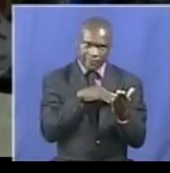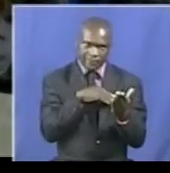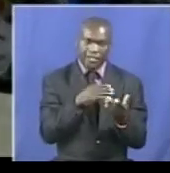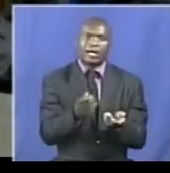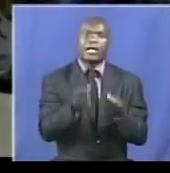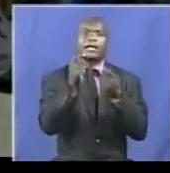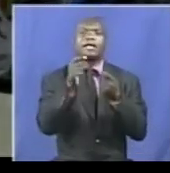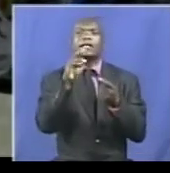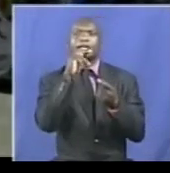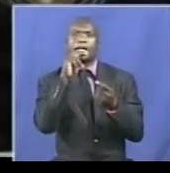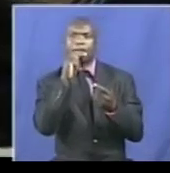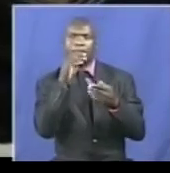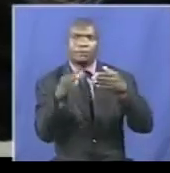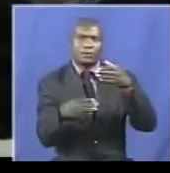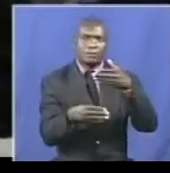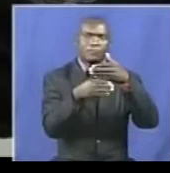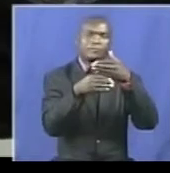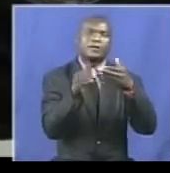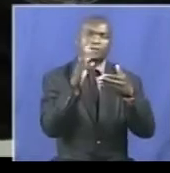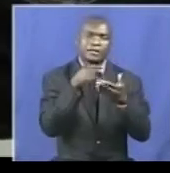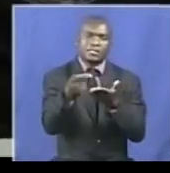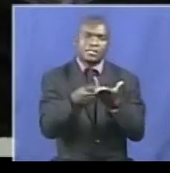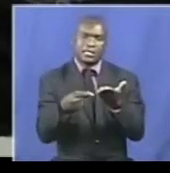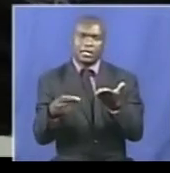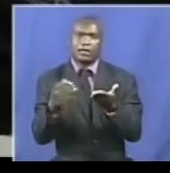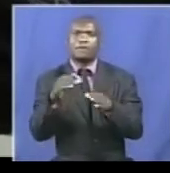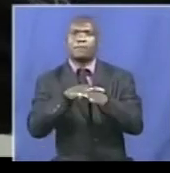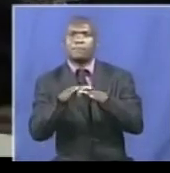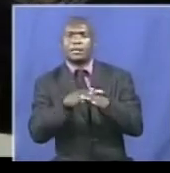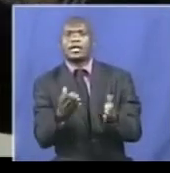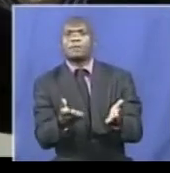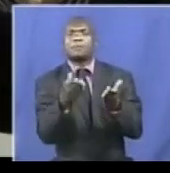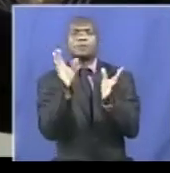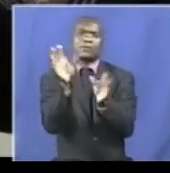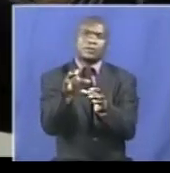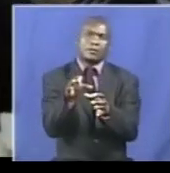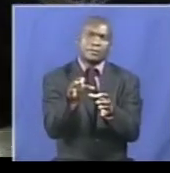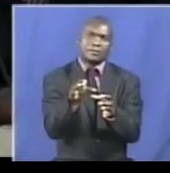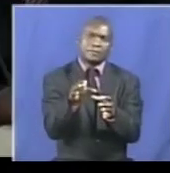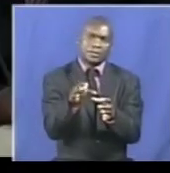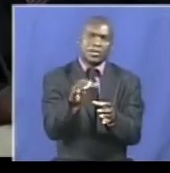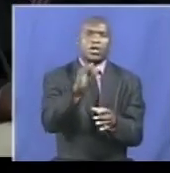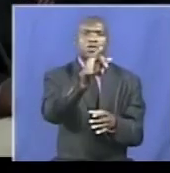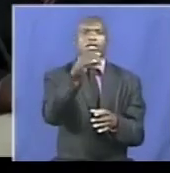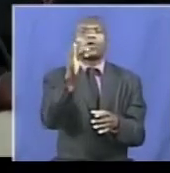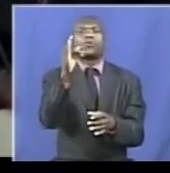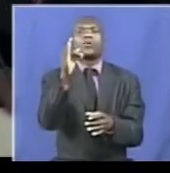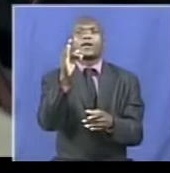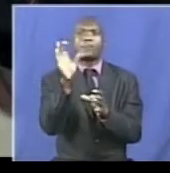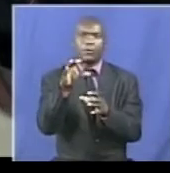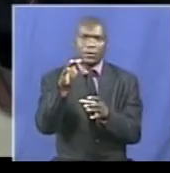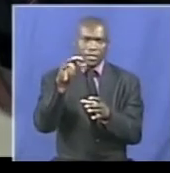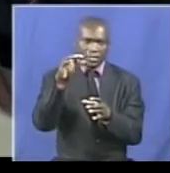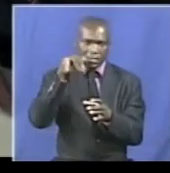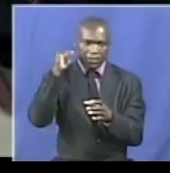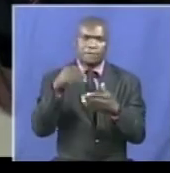Mike Bima has joined the party organ as Secretary for Empowerment and Individualization. Comrade Josiah Hungwe has returned to the